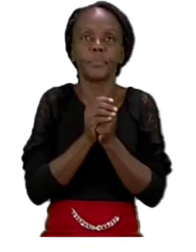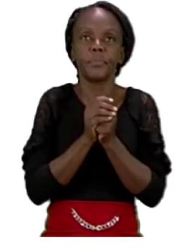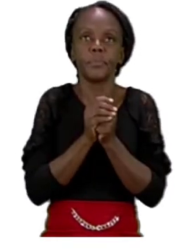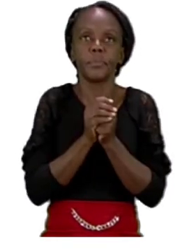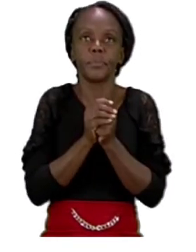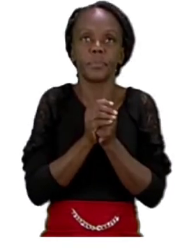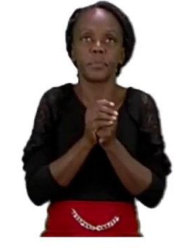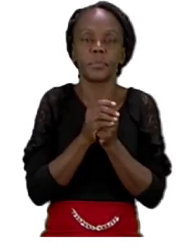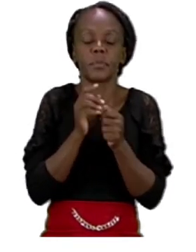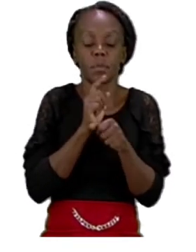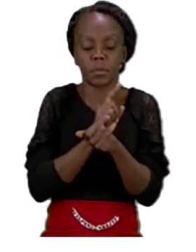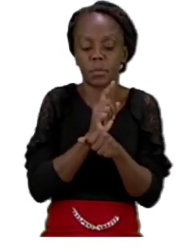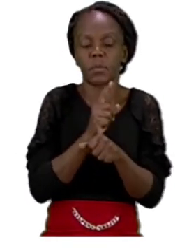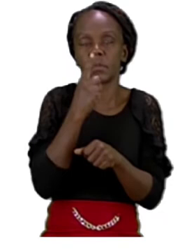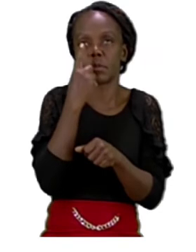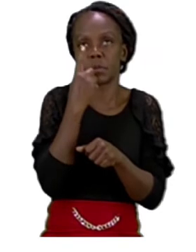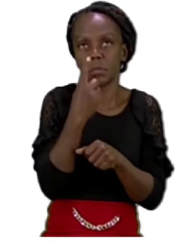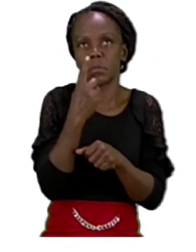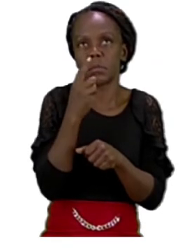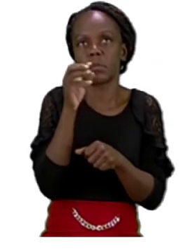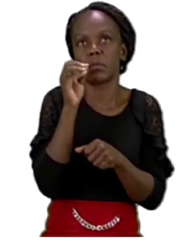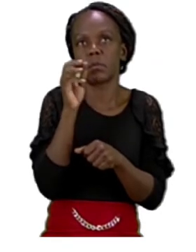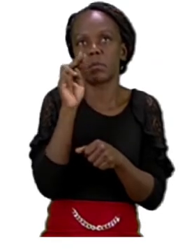One, two,